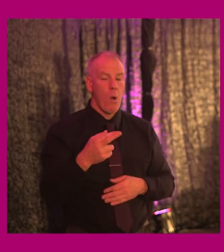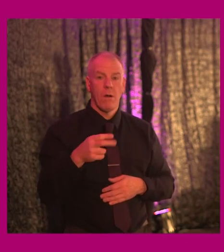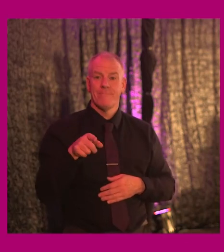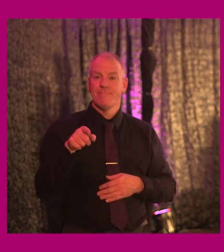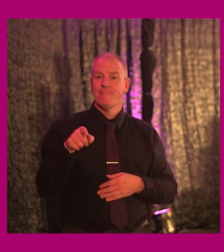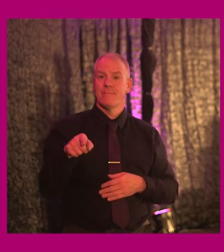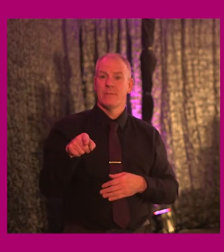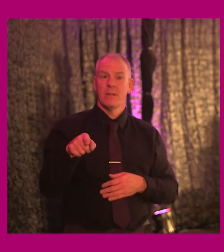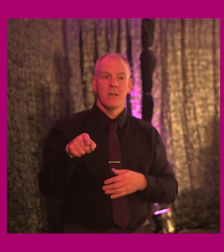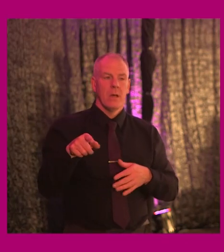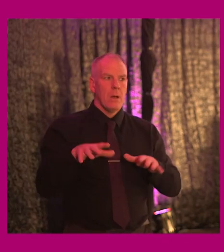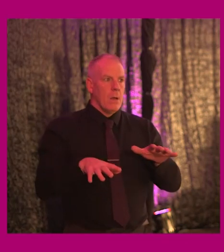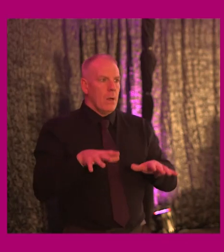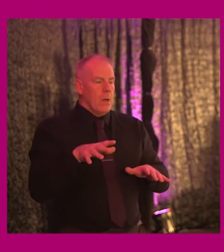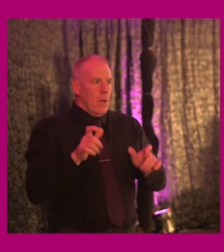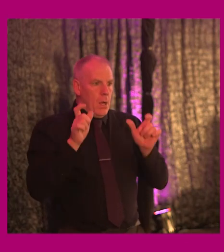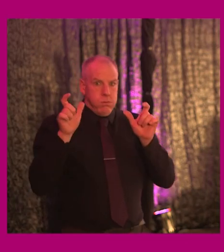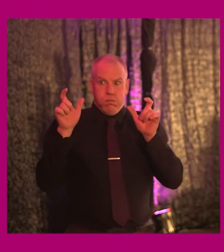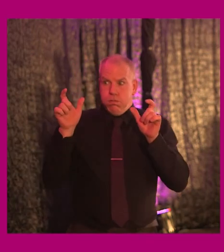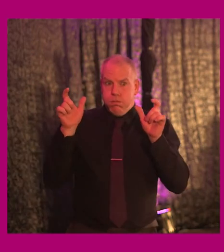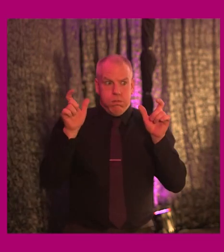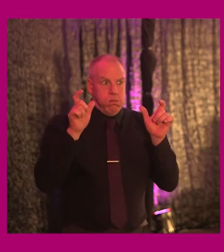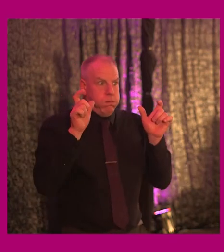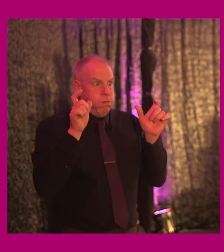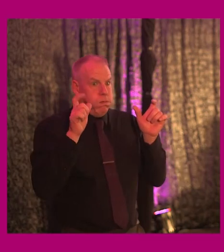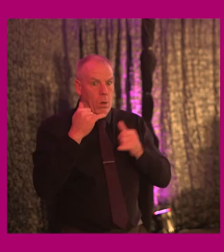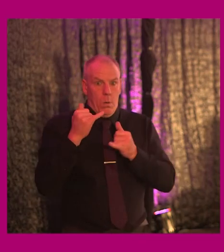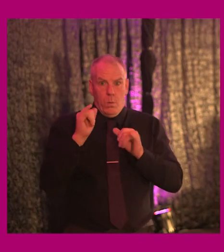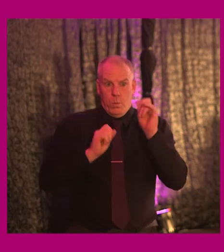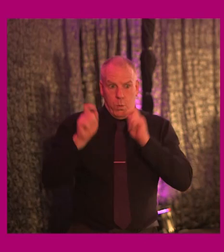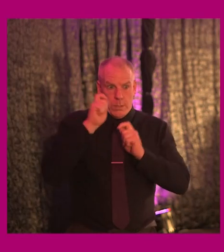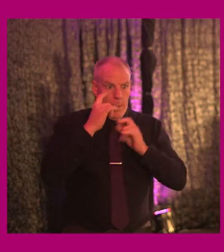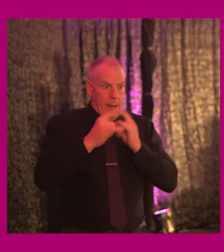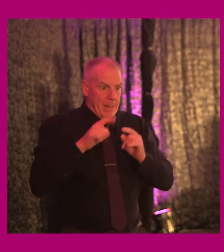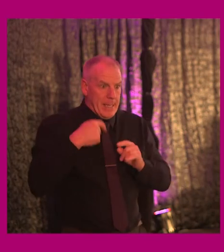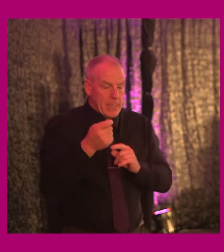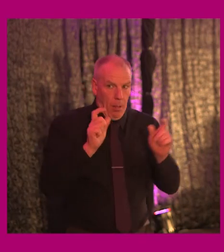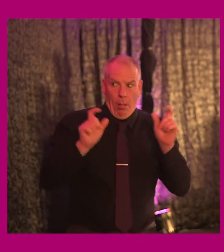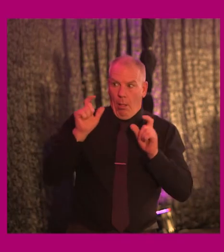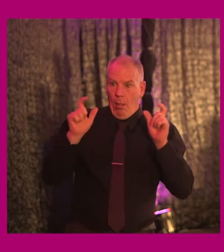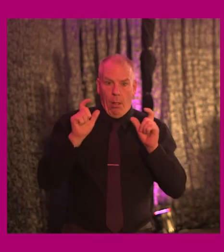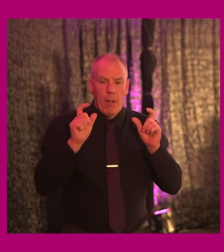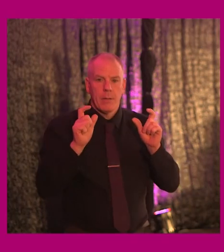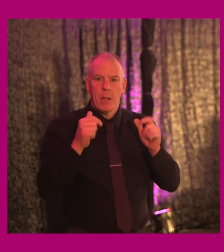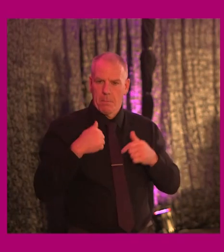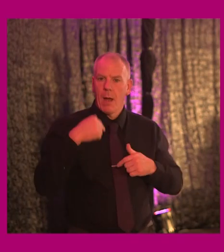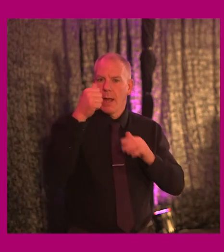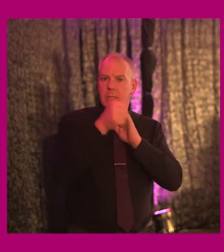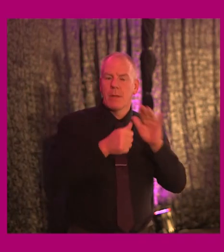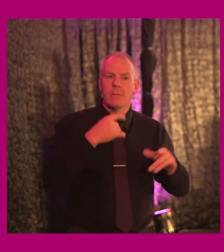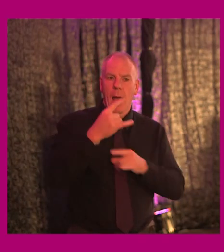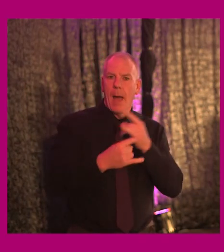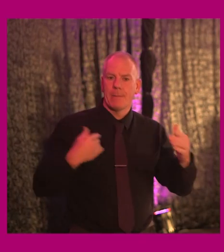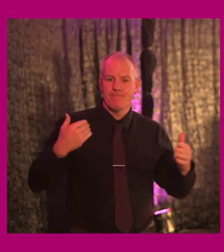in states of high alert, wondering what's going to happen today. A situation that I experienced over the last